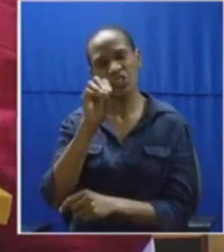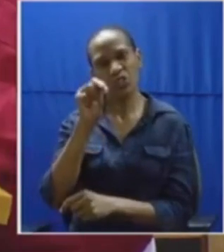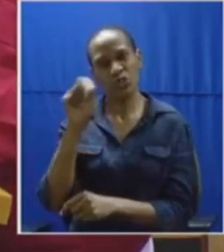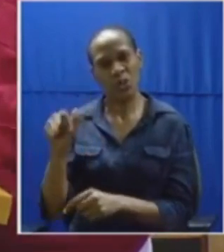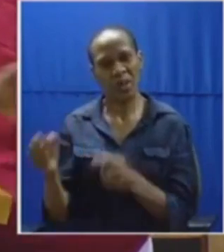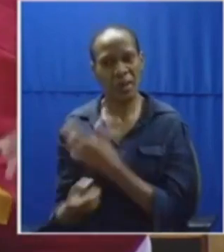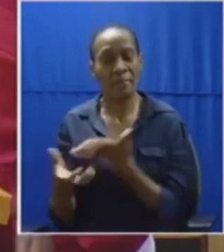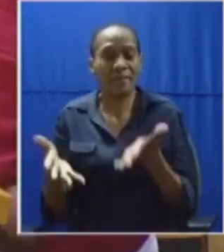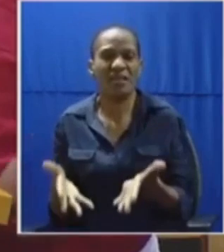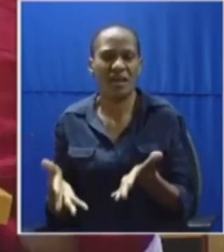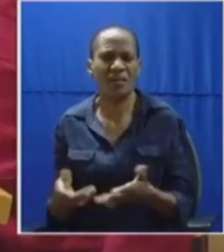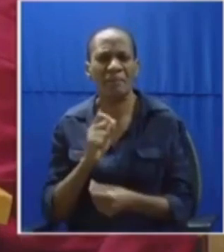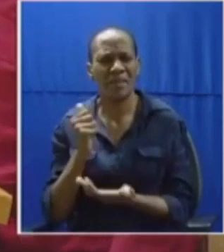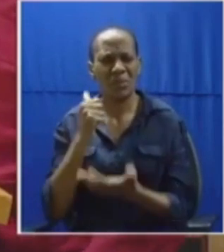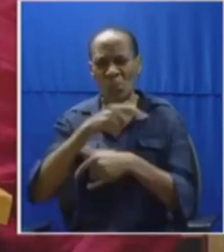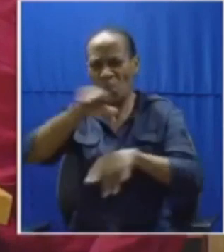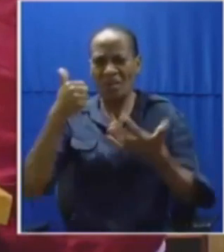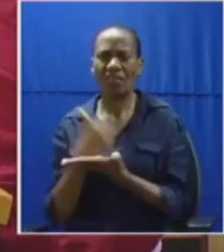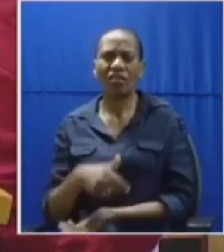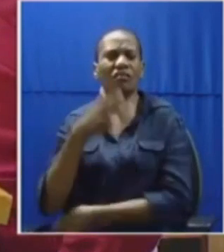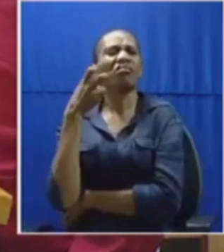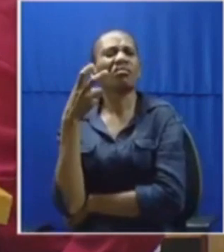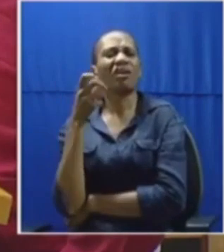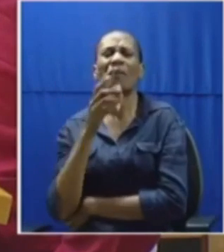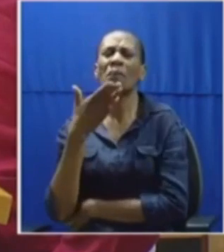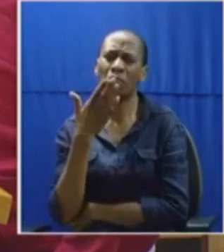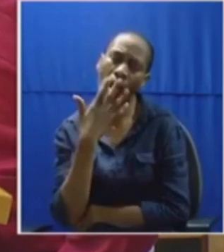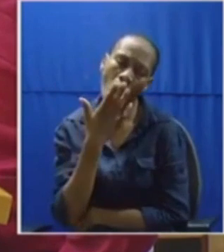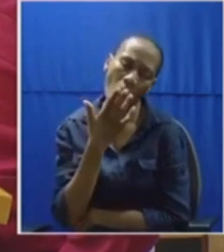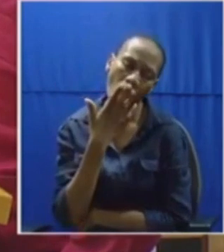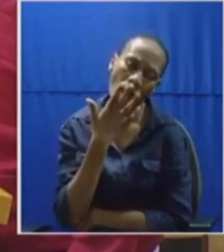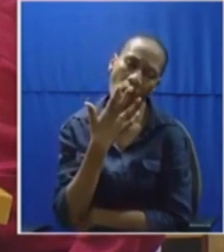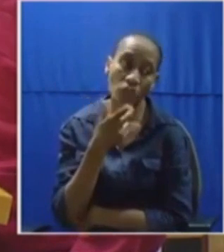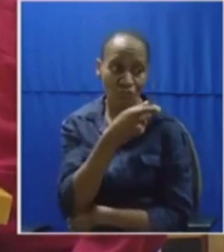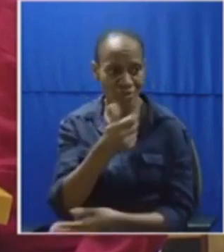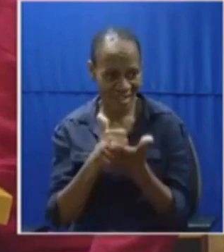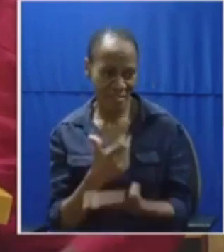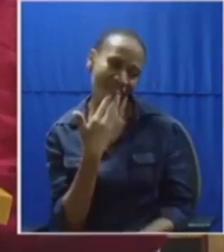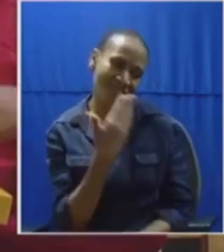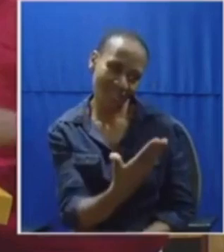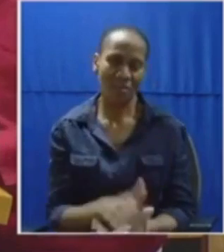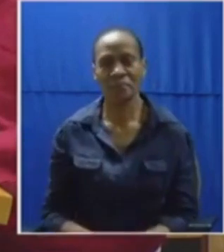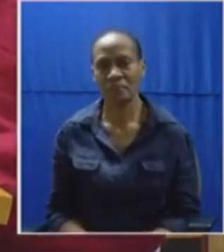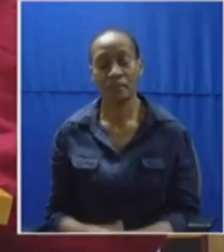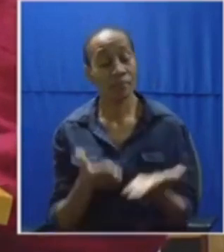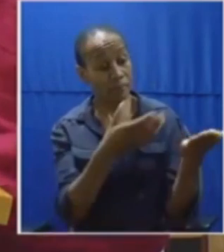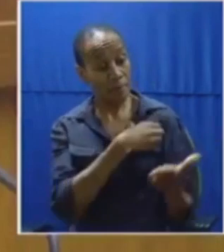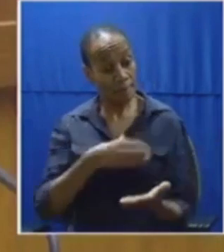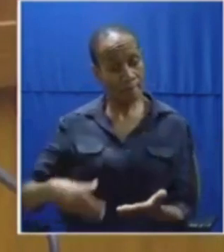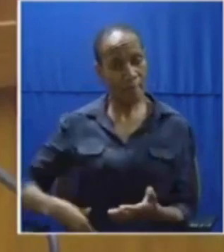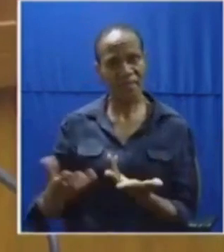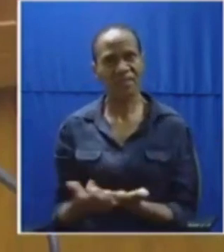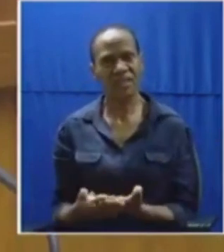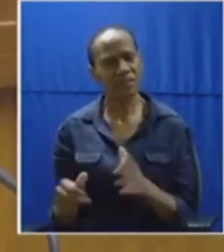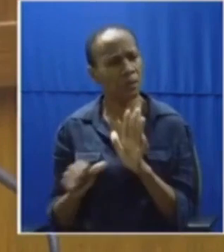going to be the most boring state of the nation address. Thank you for that. President, a most significant